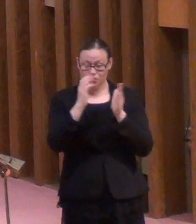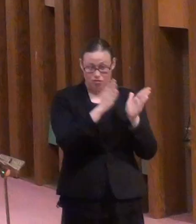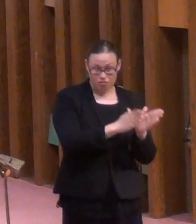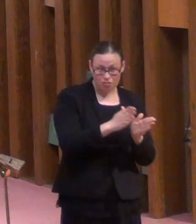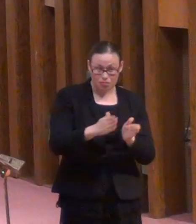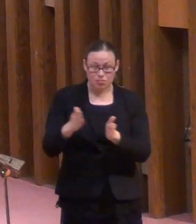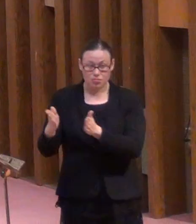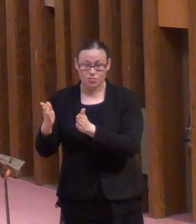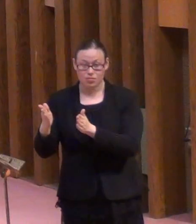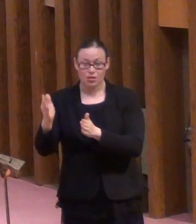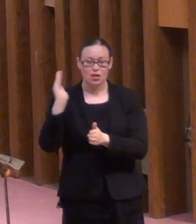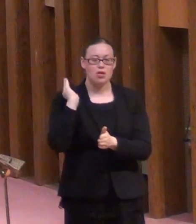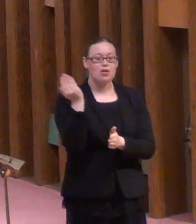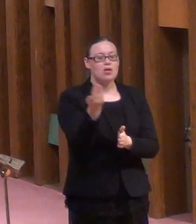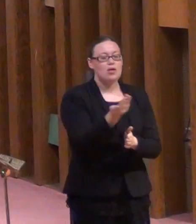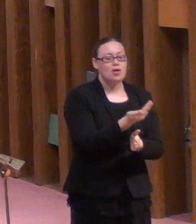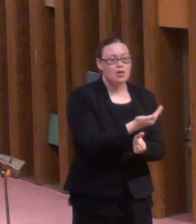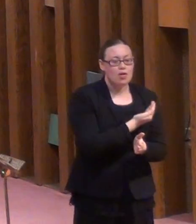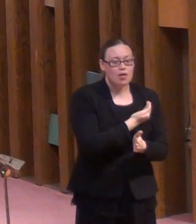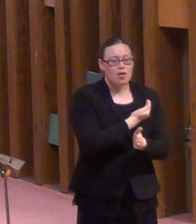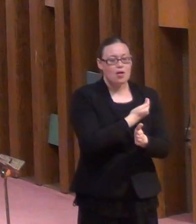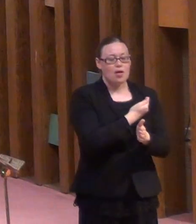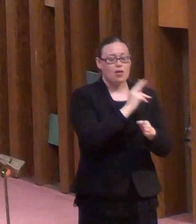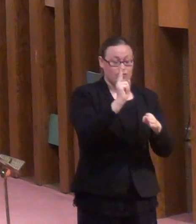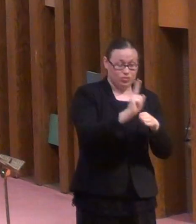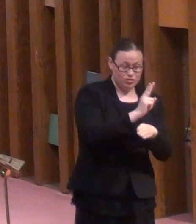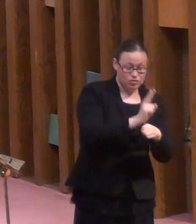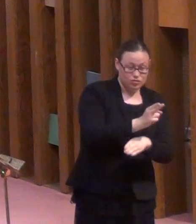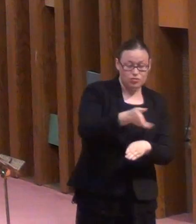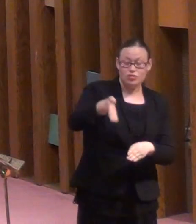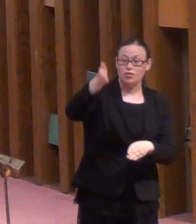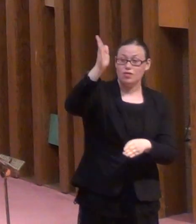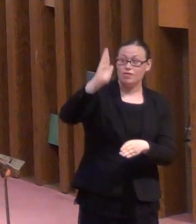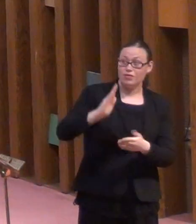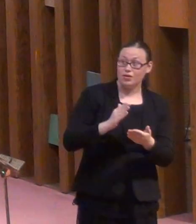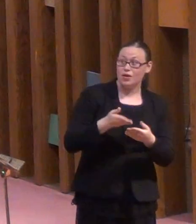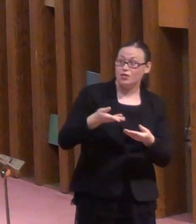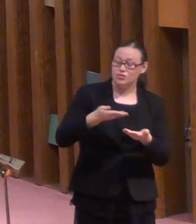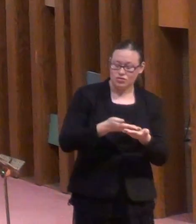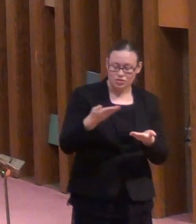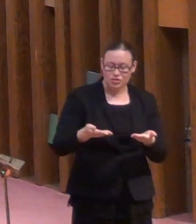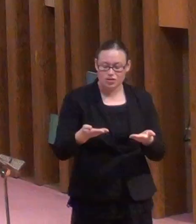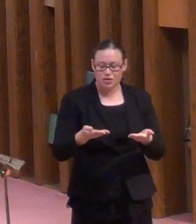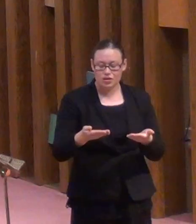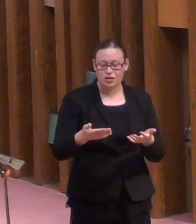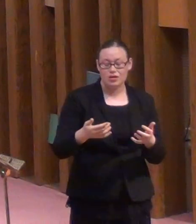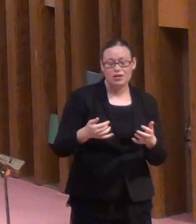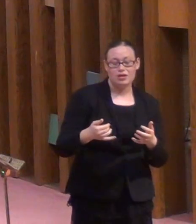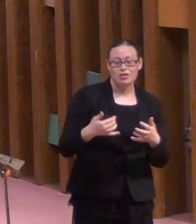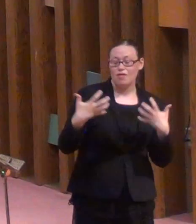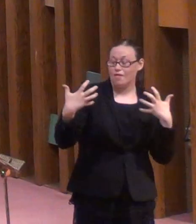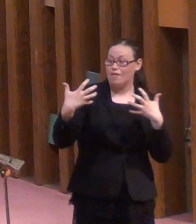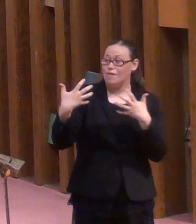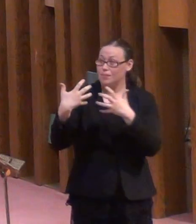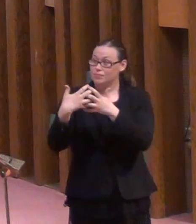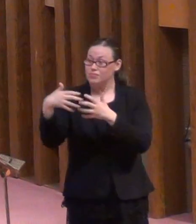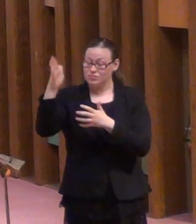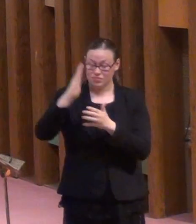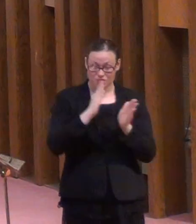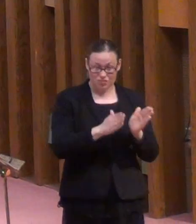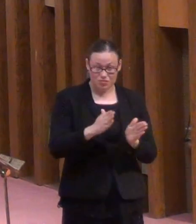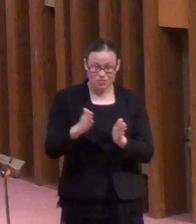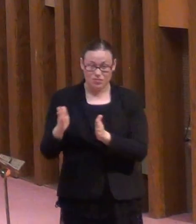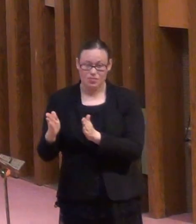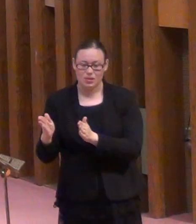our management of God's stuff according to God's instructions. This is the opposite of the